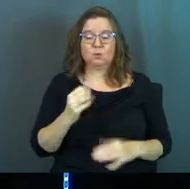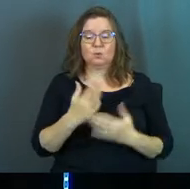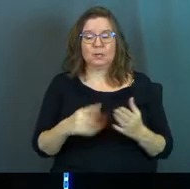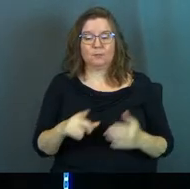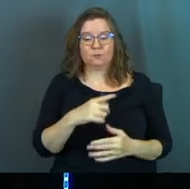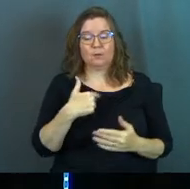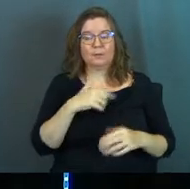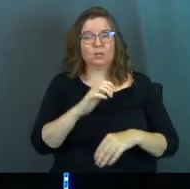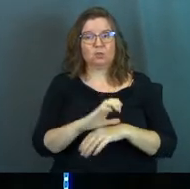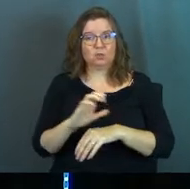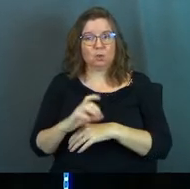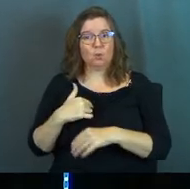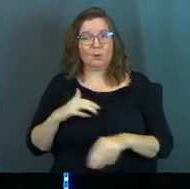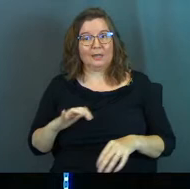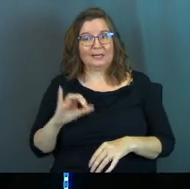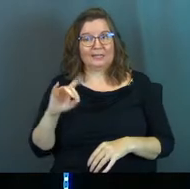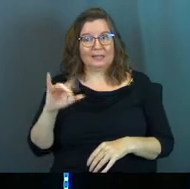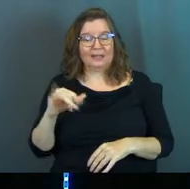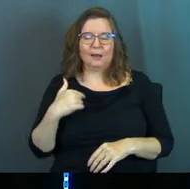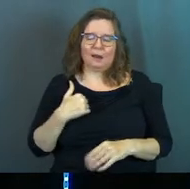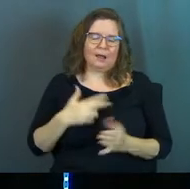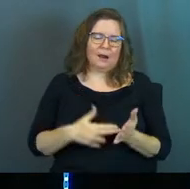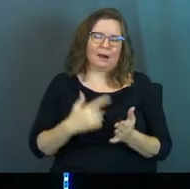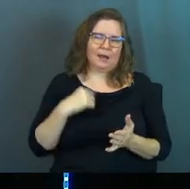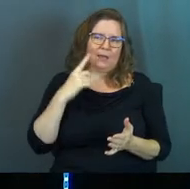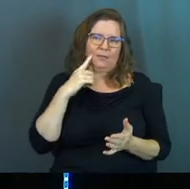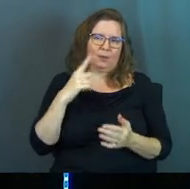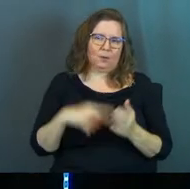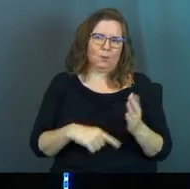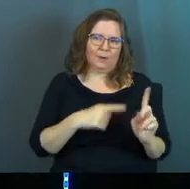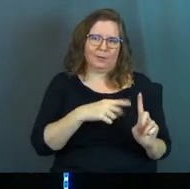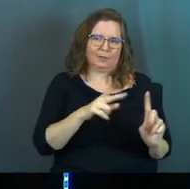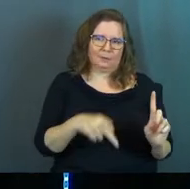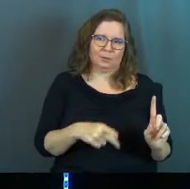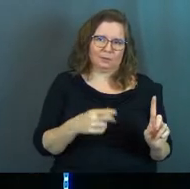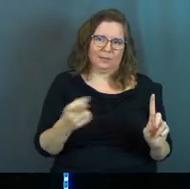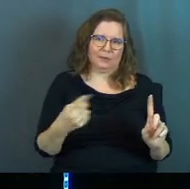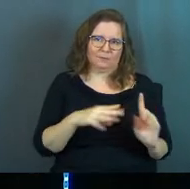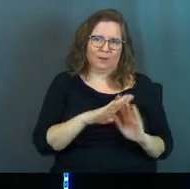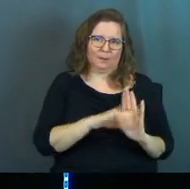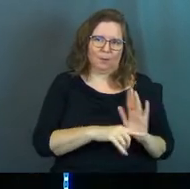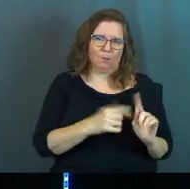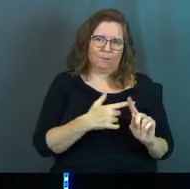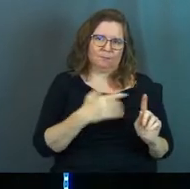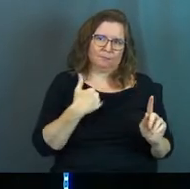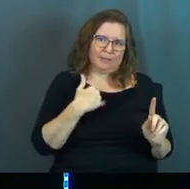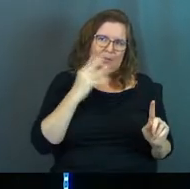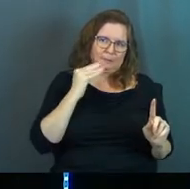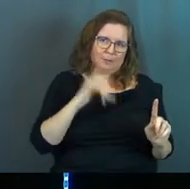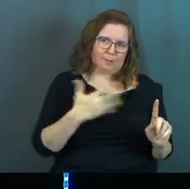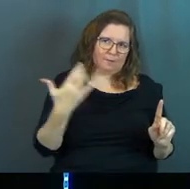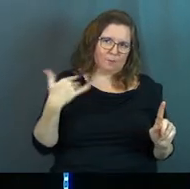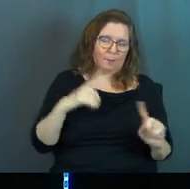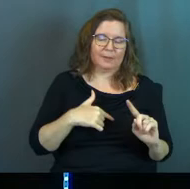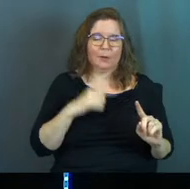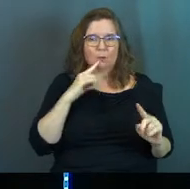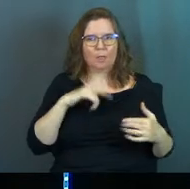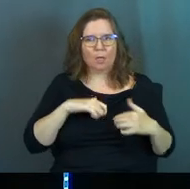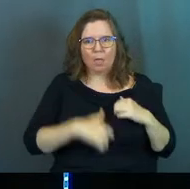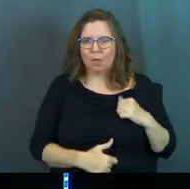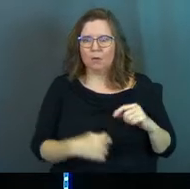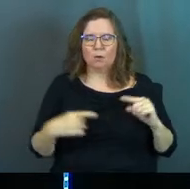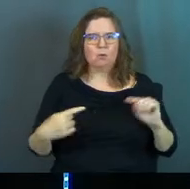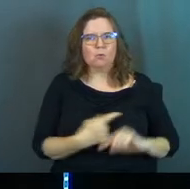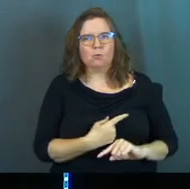And some of you have been in churches where they did that. And I honestly, I think that's what this person had come from. They had come from a church that had done that. But they were just deeply,